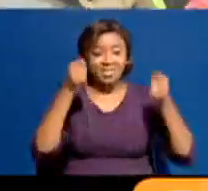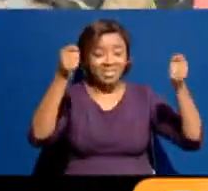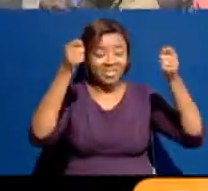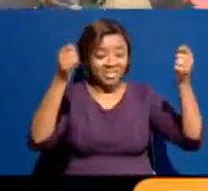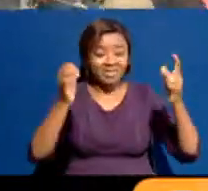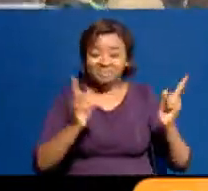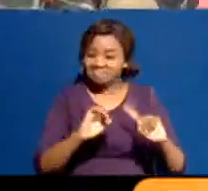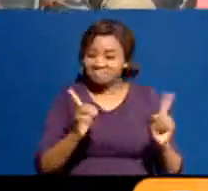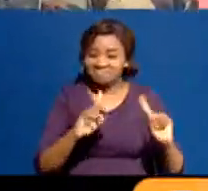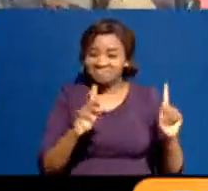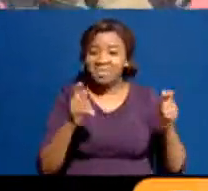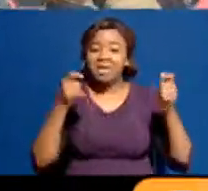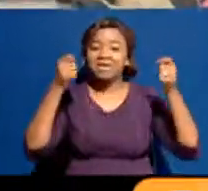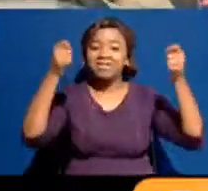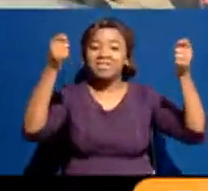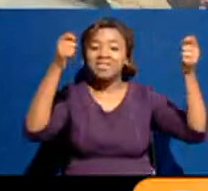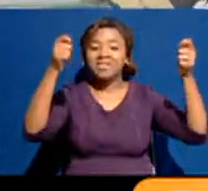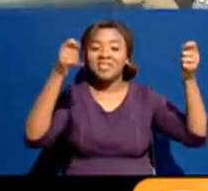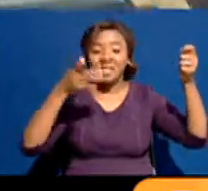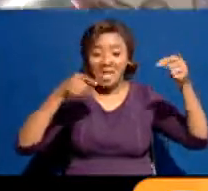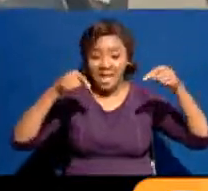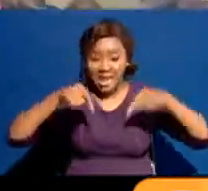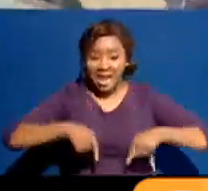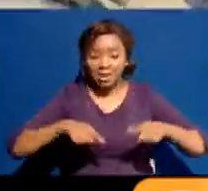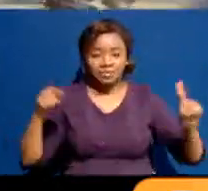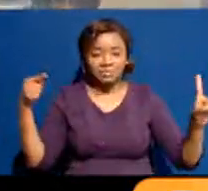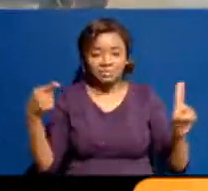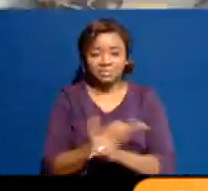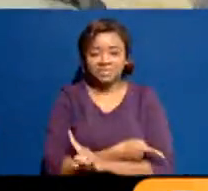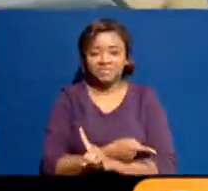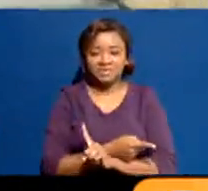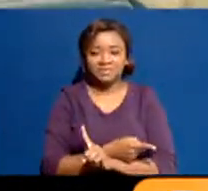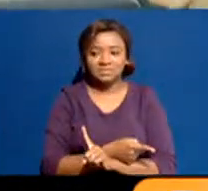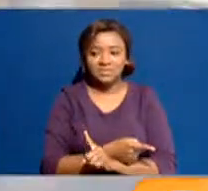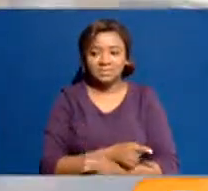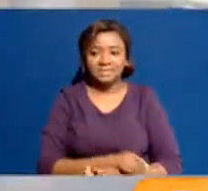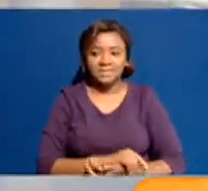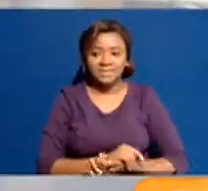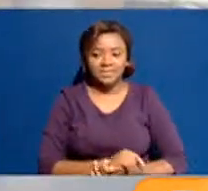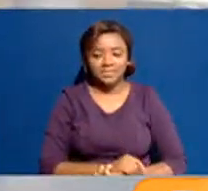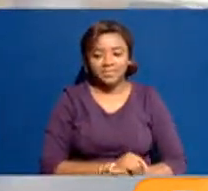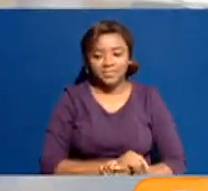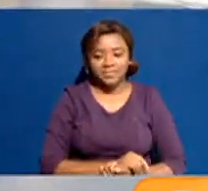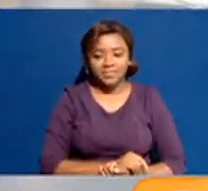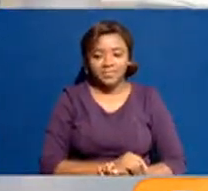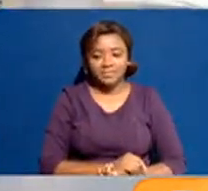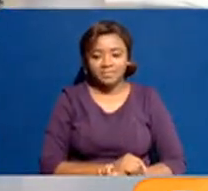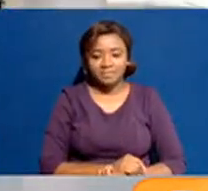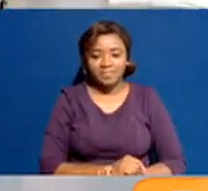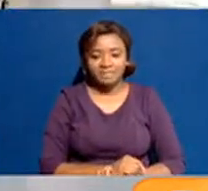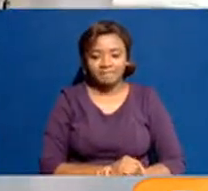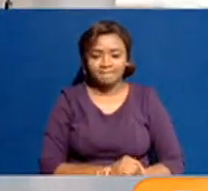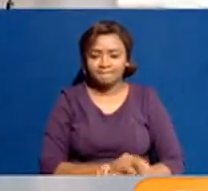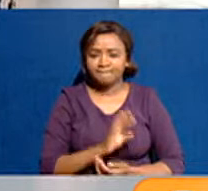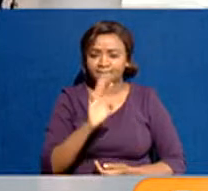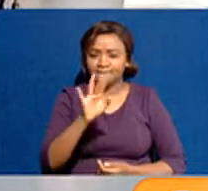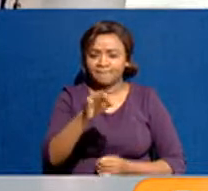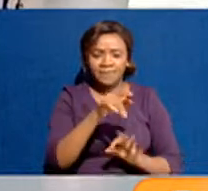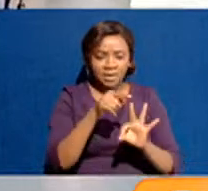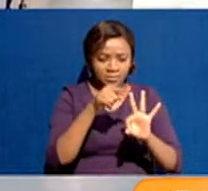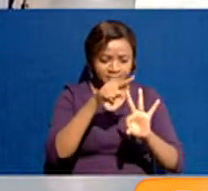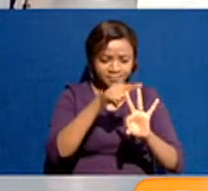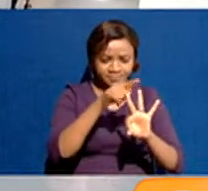civil war. This is how it starts, actually. I'll call for sobriety on your part. Wanjiru, as you compare and contrast what you saw today